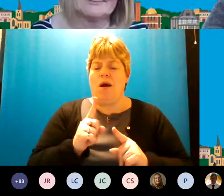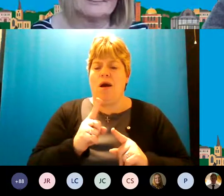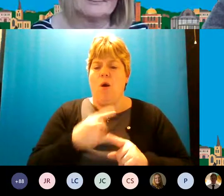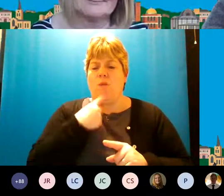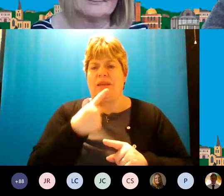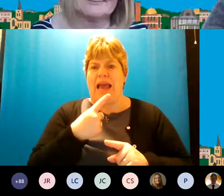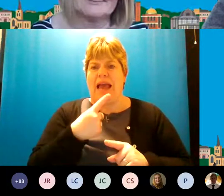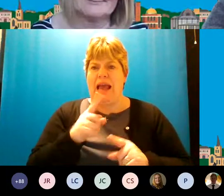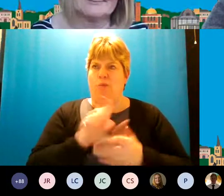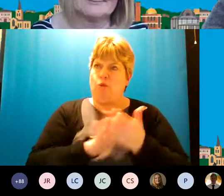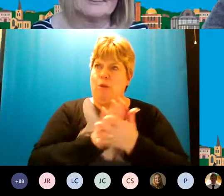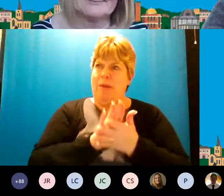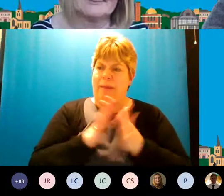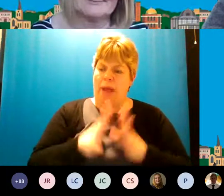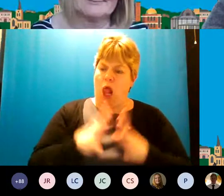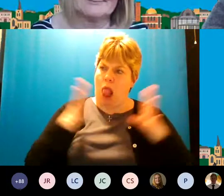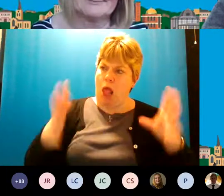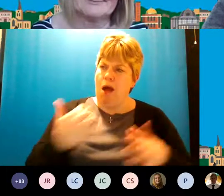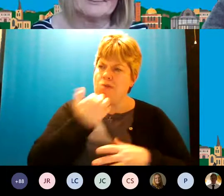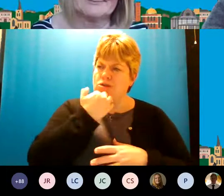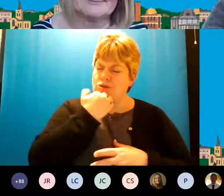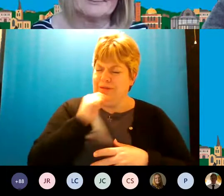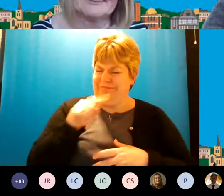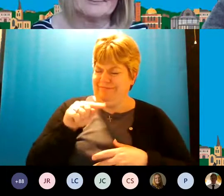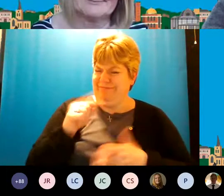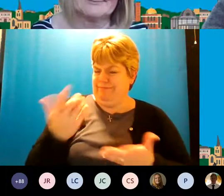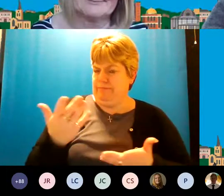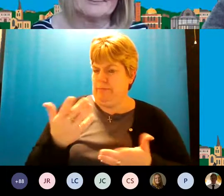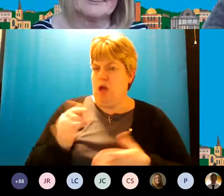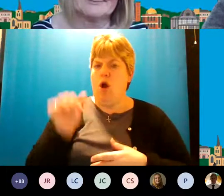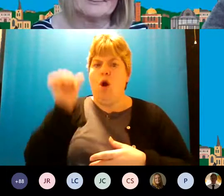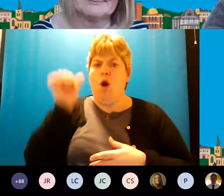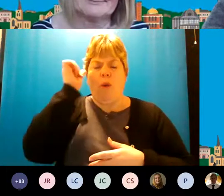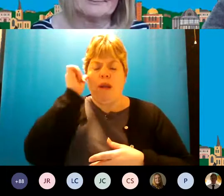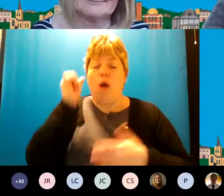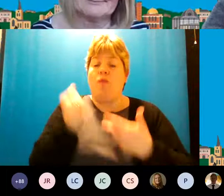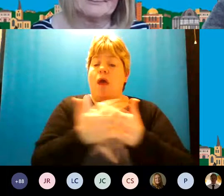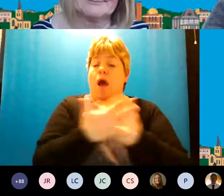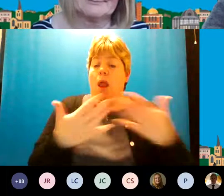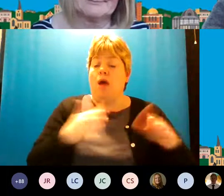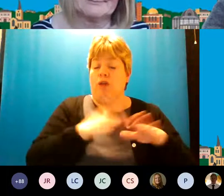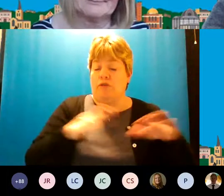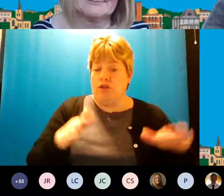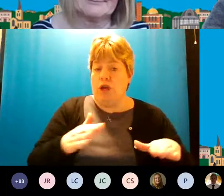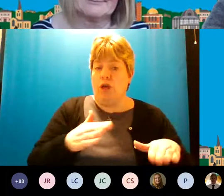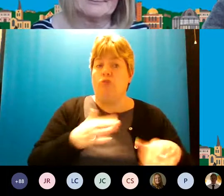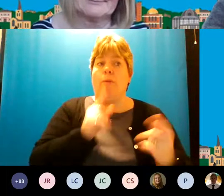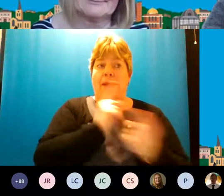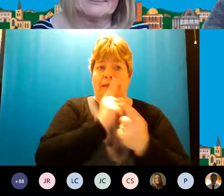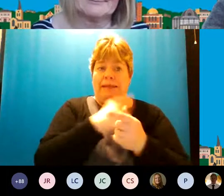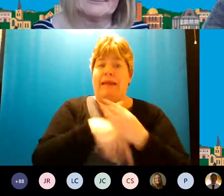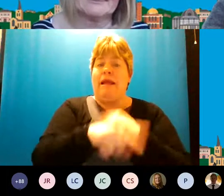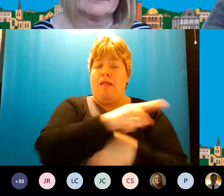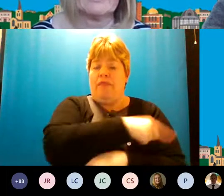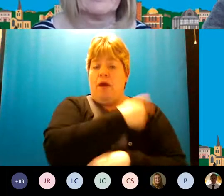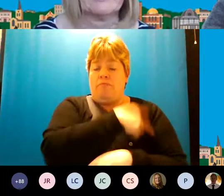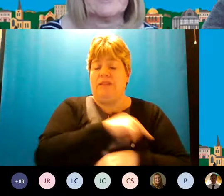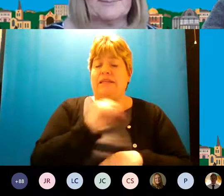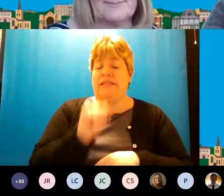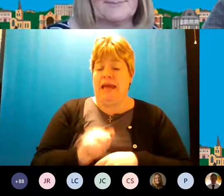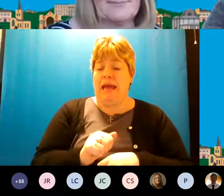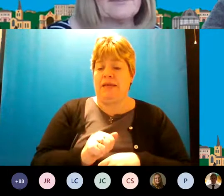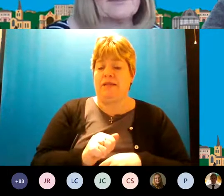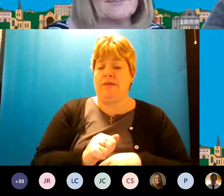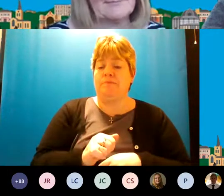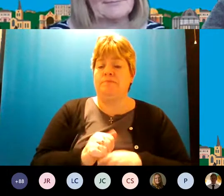large numbers i guess and um we know that there are a number of children that are being seen in the paediatric hospitals and